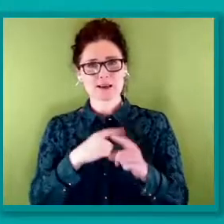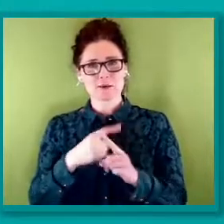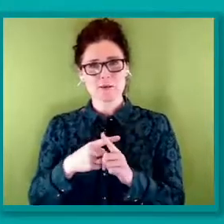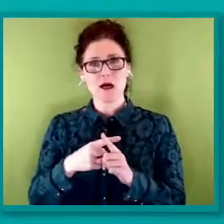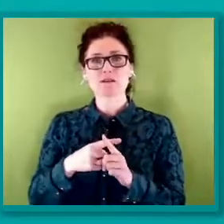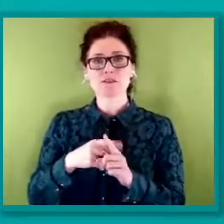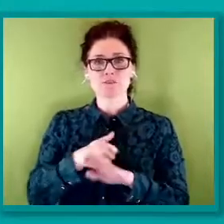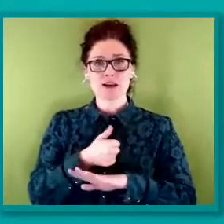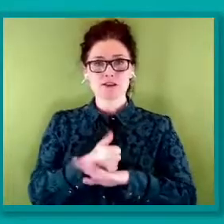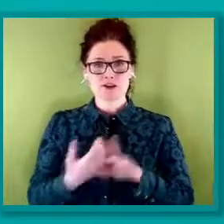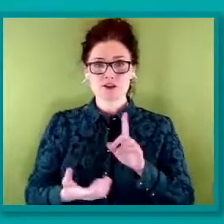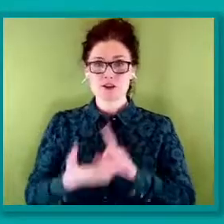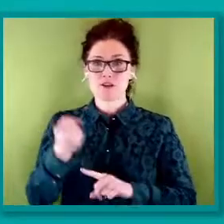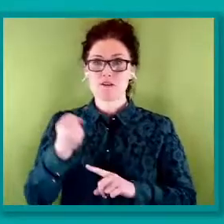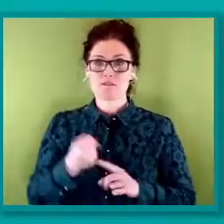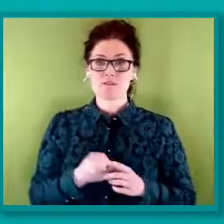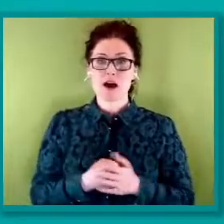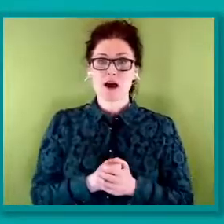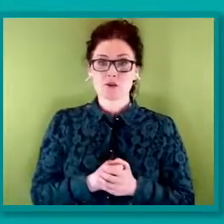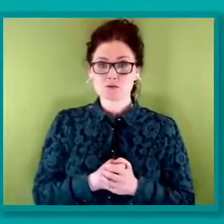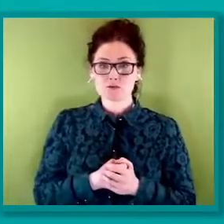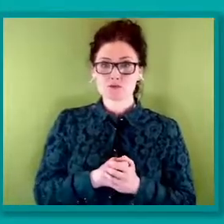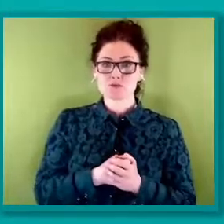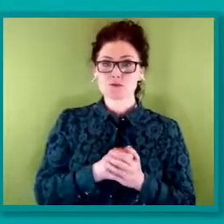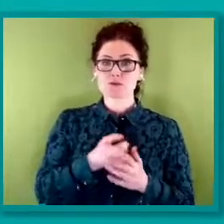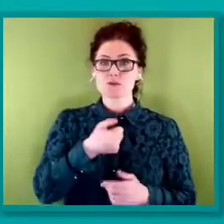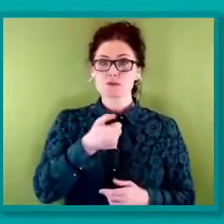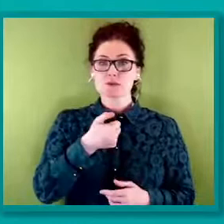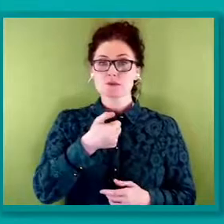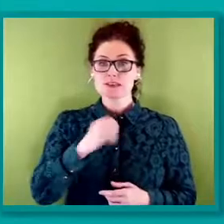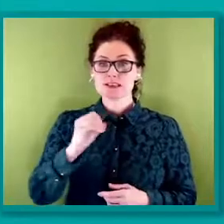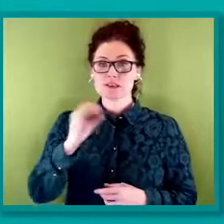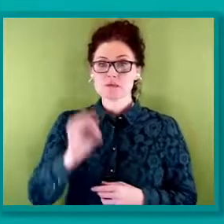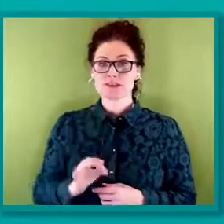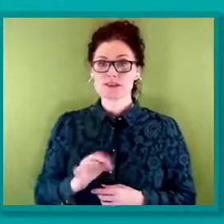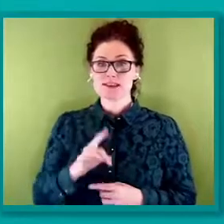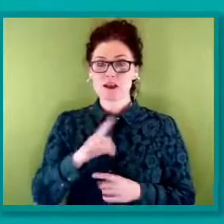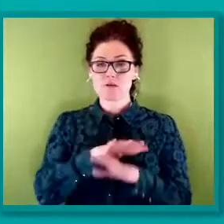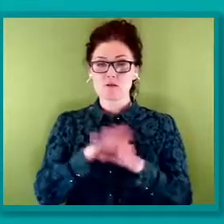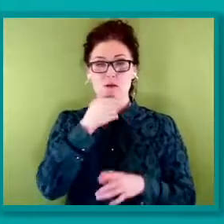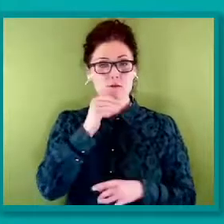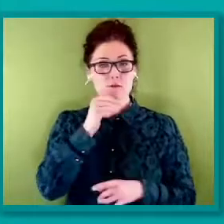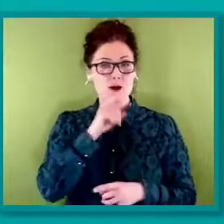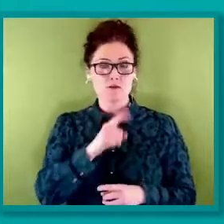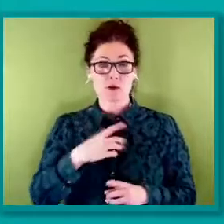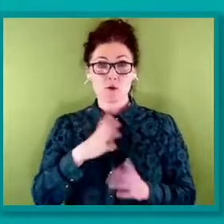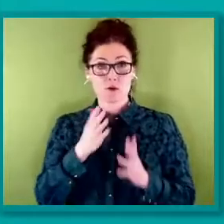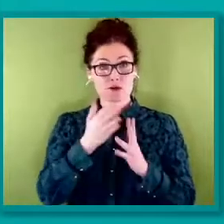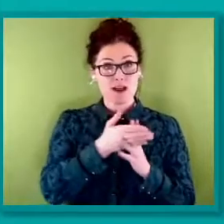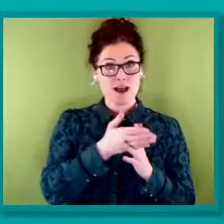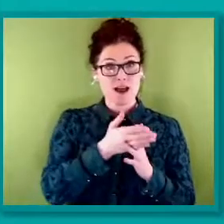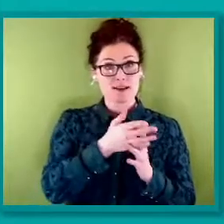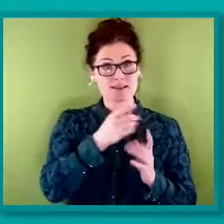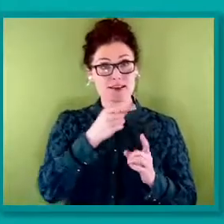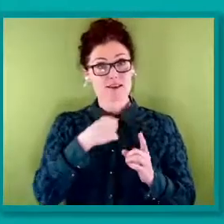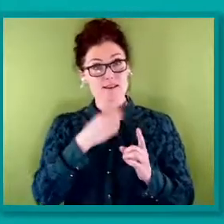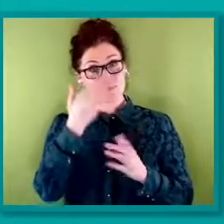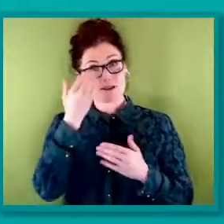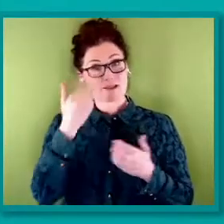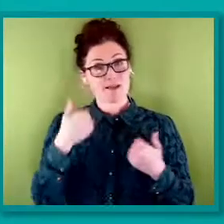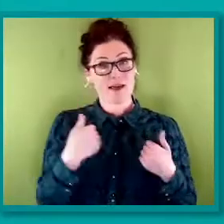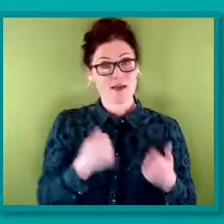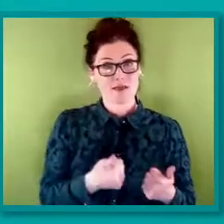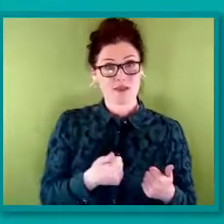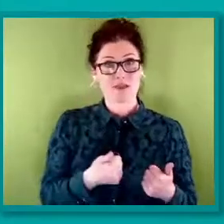responded to the survey said that they would like to access support for their mental health at this time compared to only 42% of all